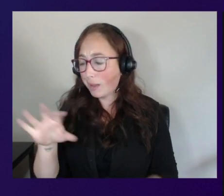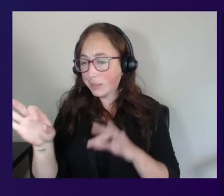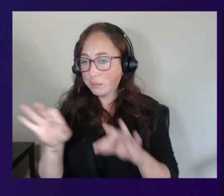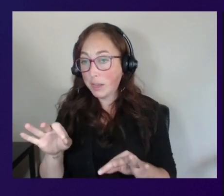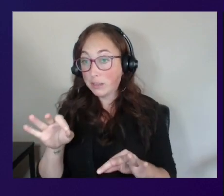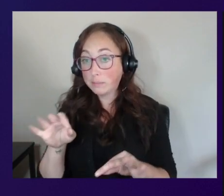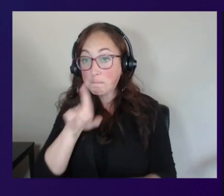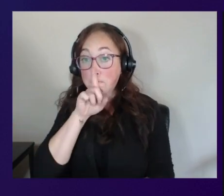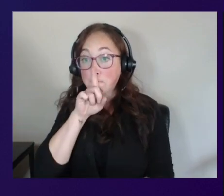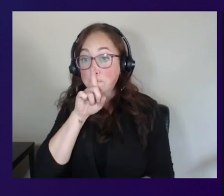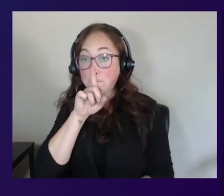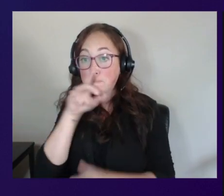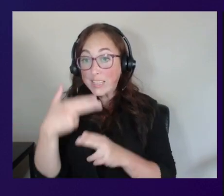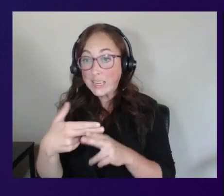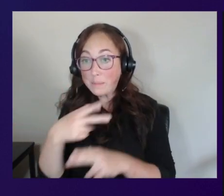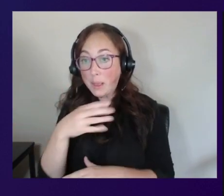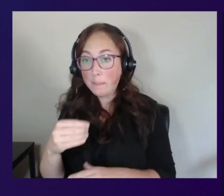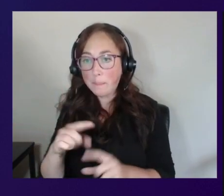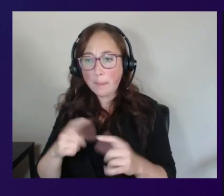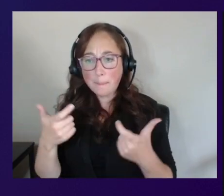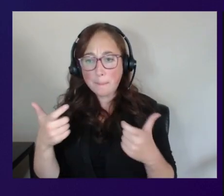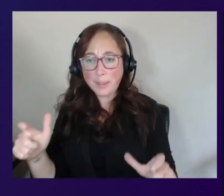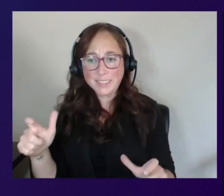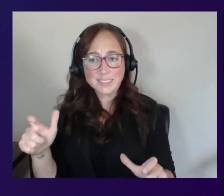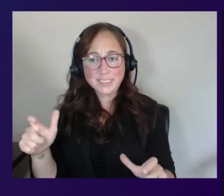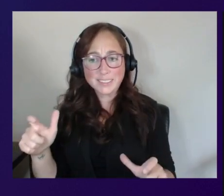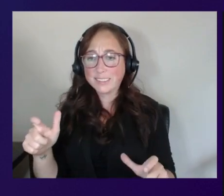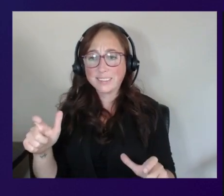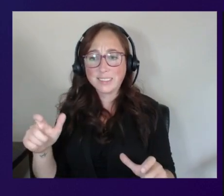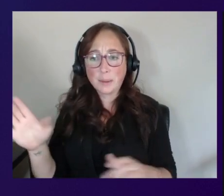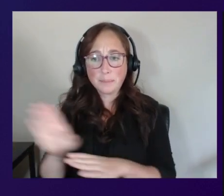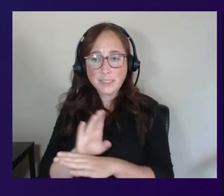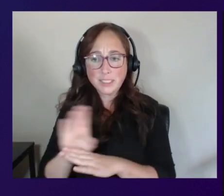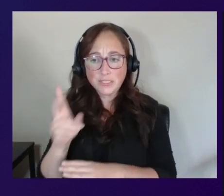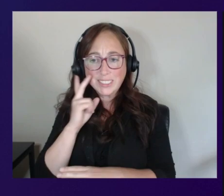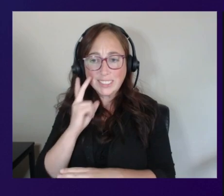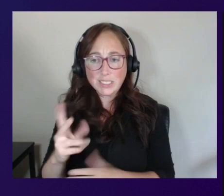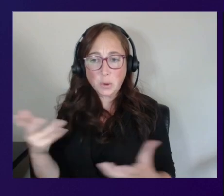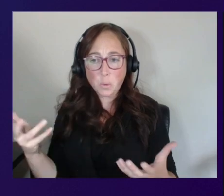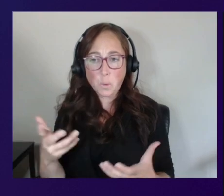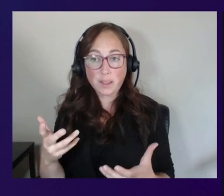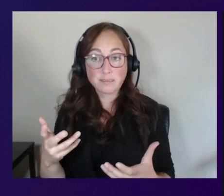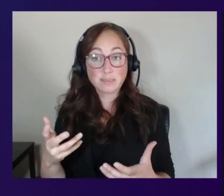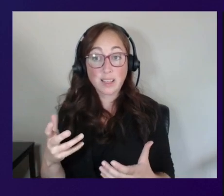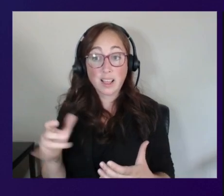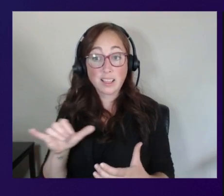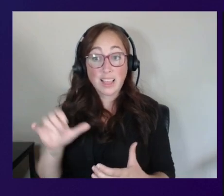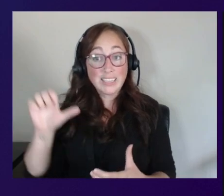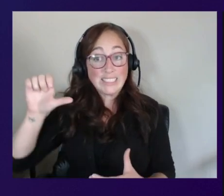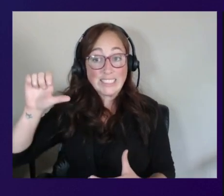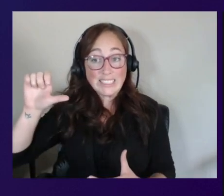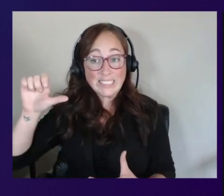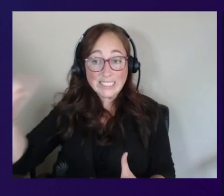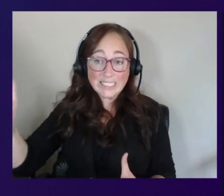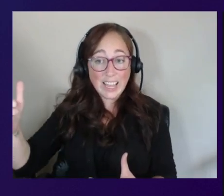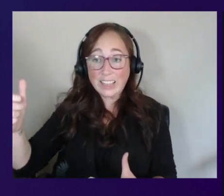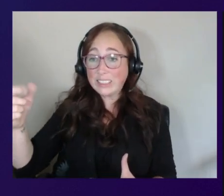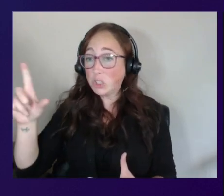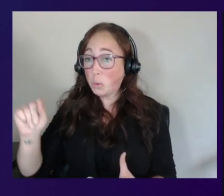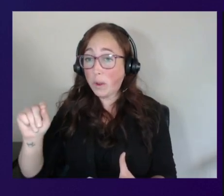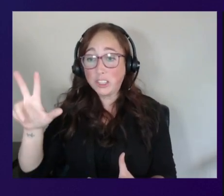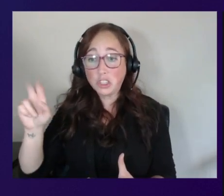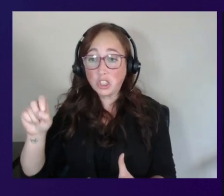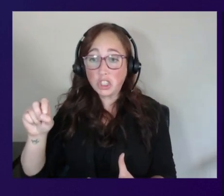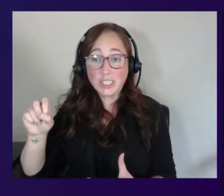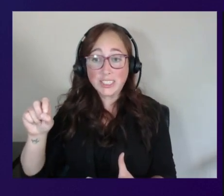but what's the biggest fleet that you've seen tens of thousands of workspaces tens of thousands